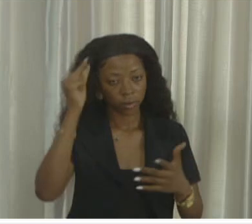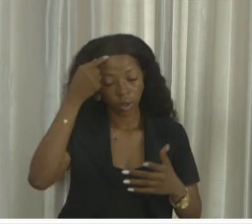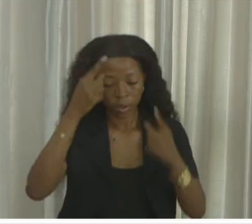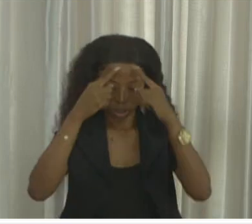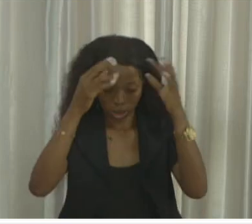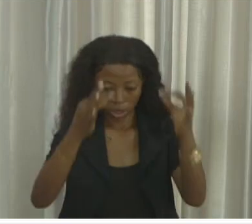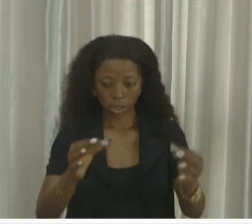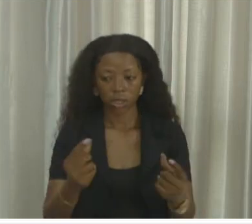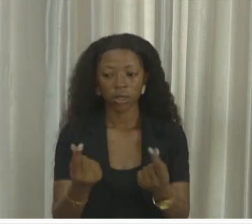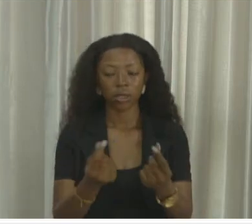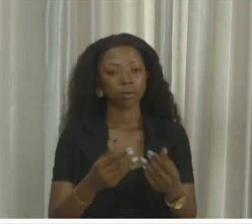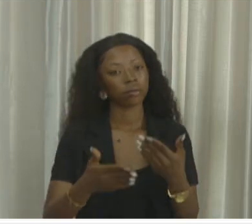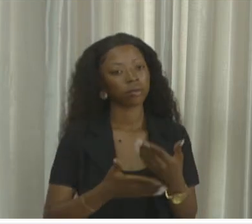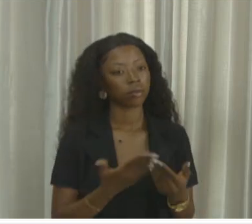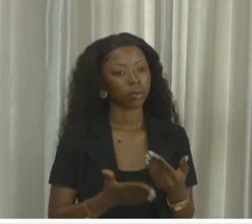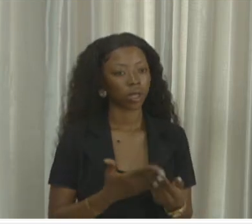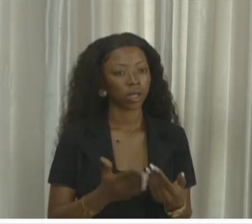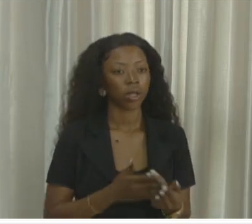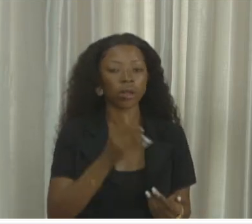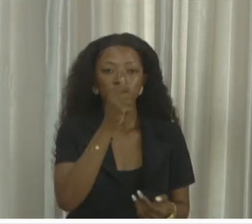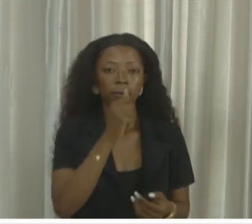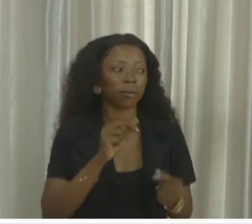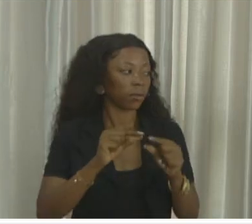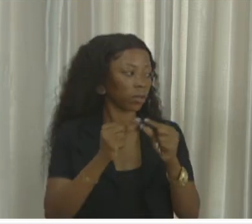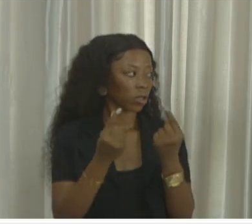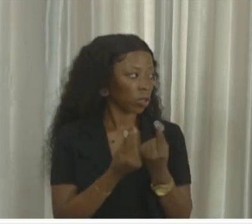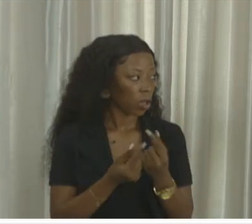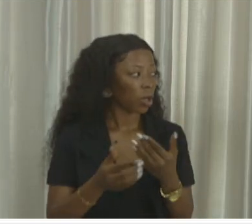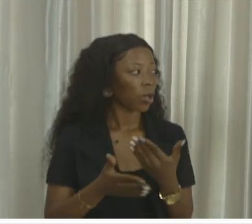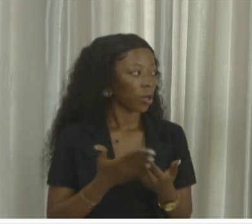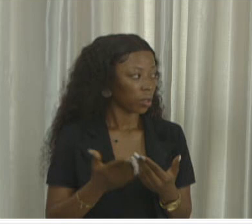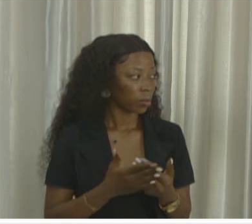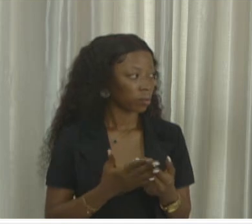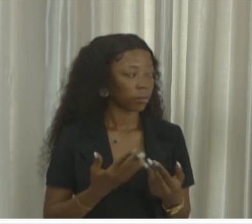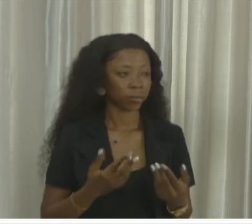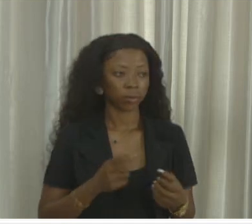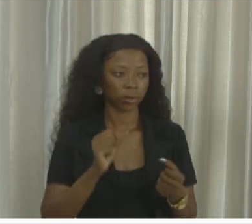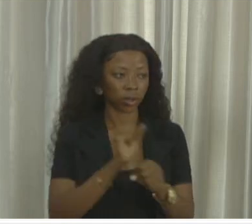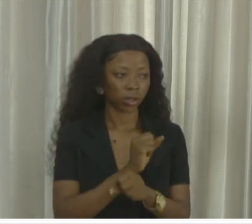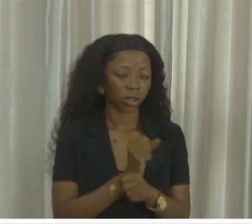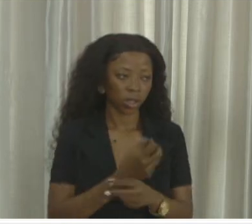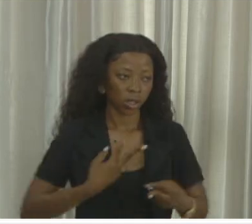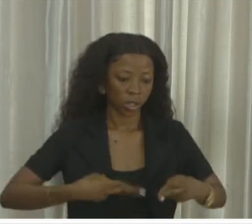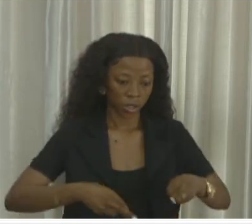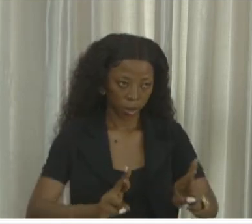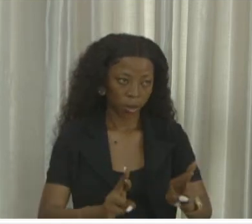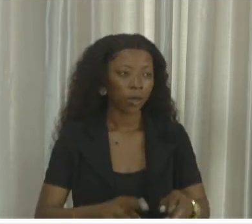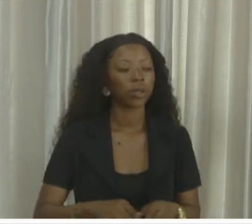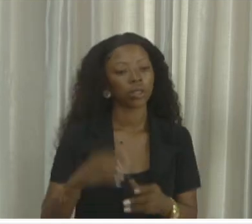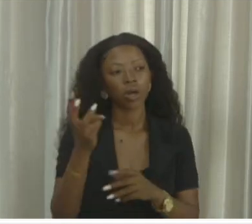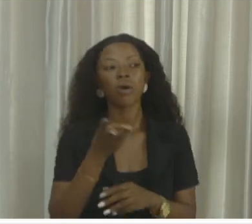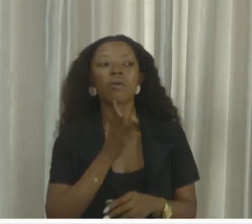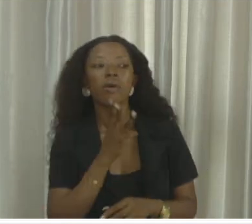make it easy for private people to do farming. So we make the road, we make the light, we make the water,